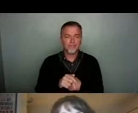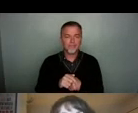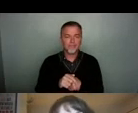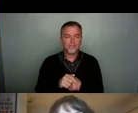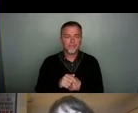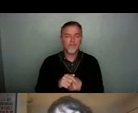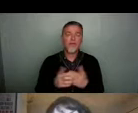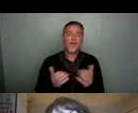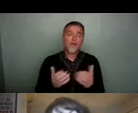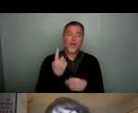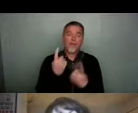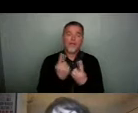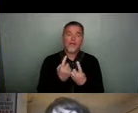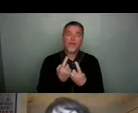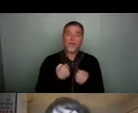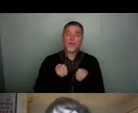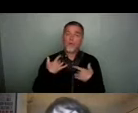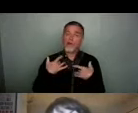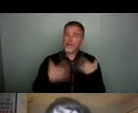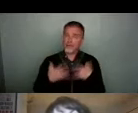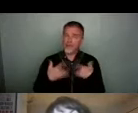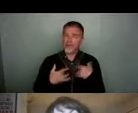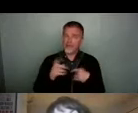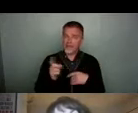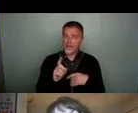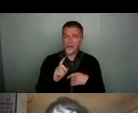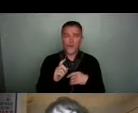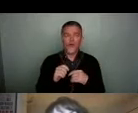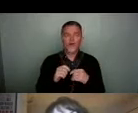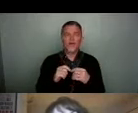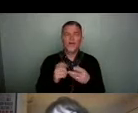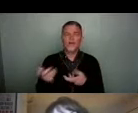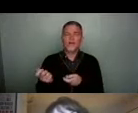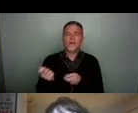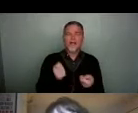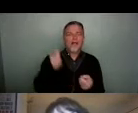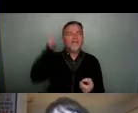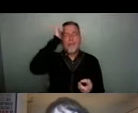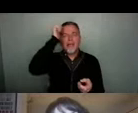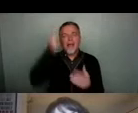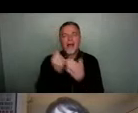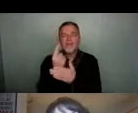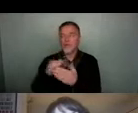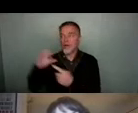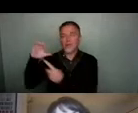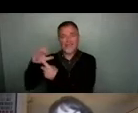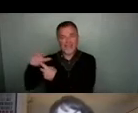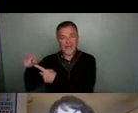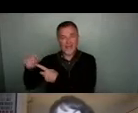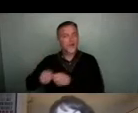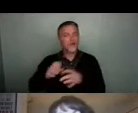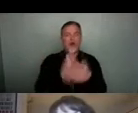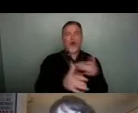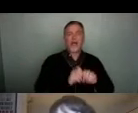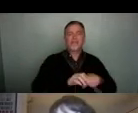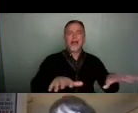Yeah, one of the things that we were really interested in was kind of bringing familiar events from the city into online spaces and how that felt